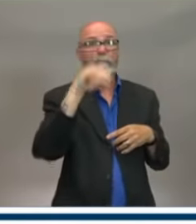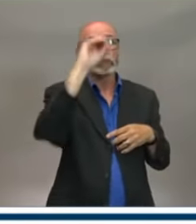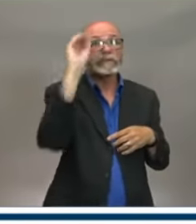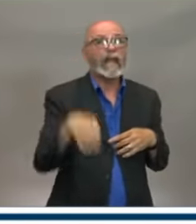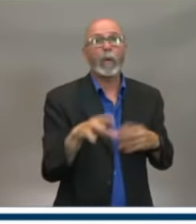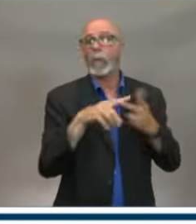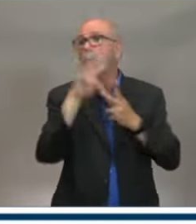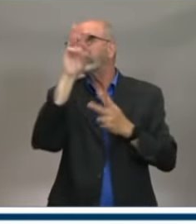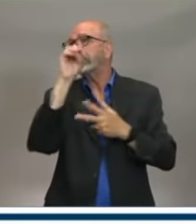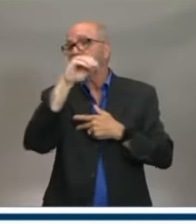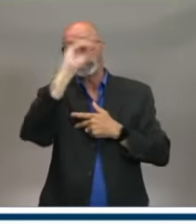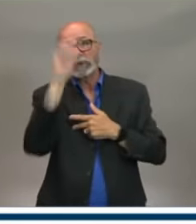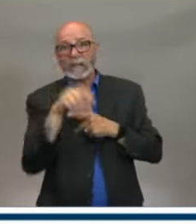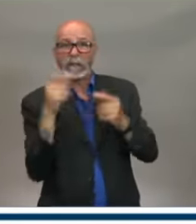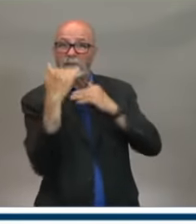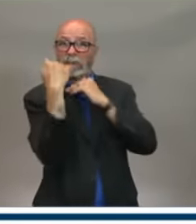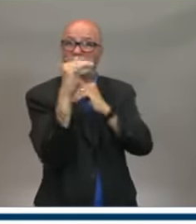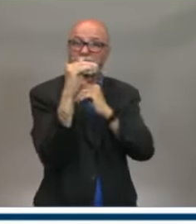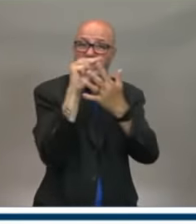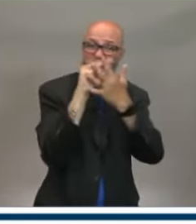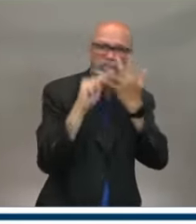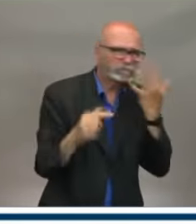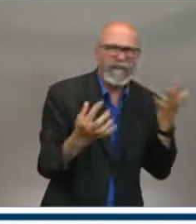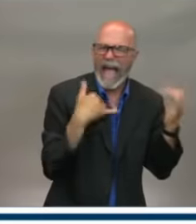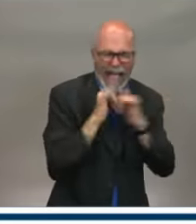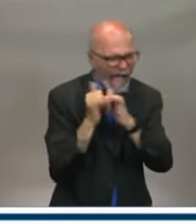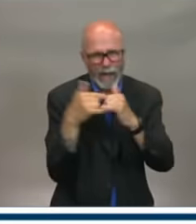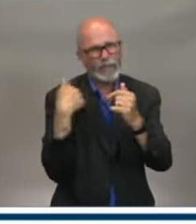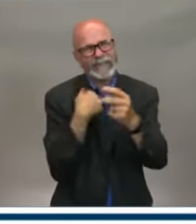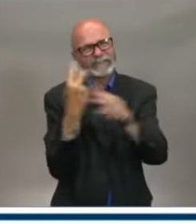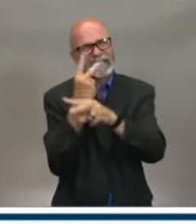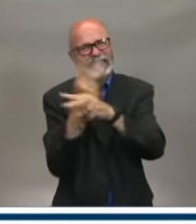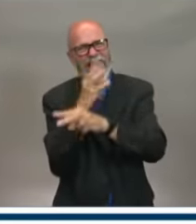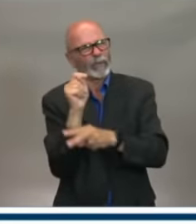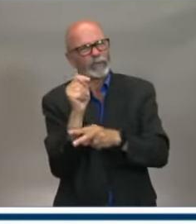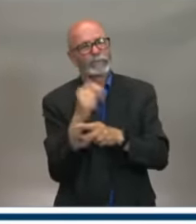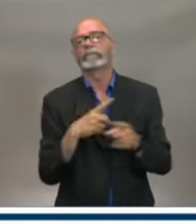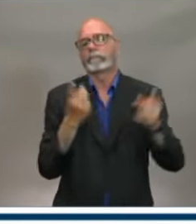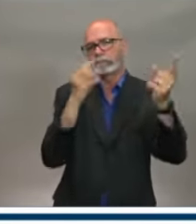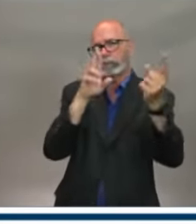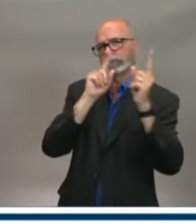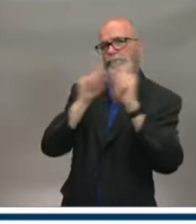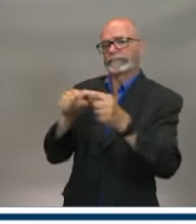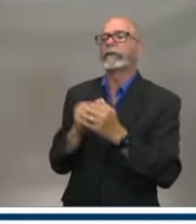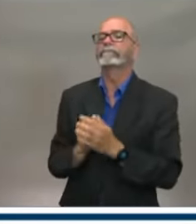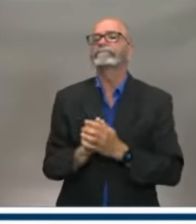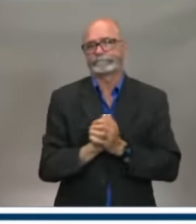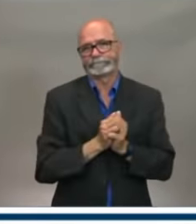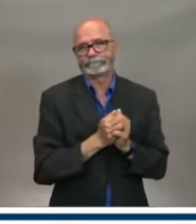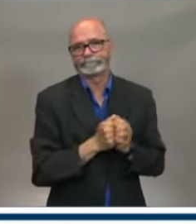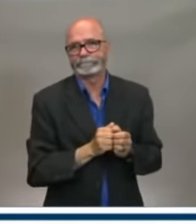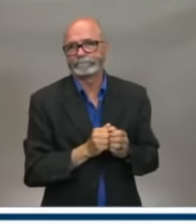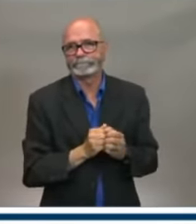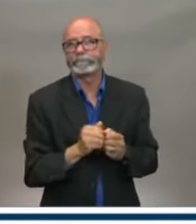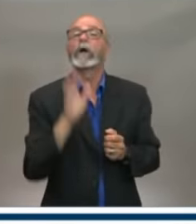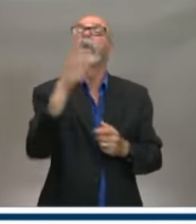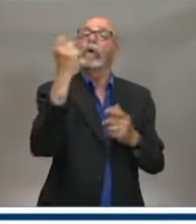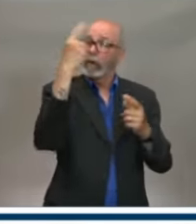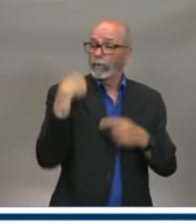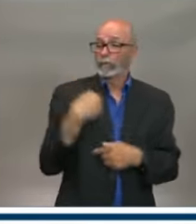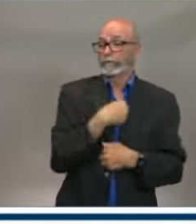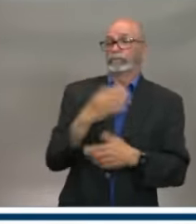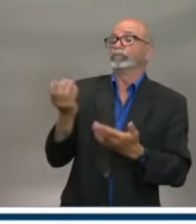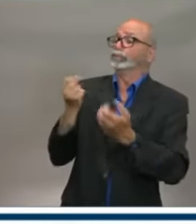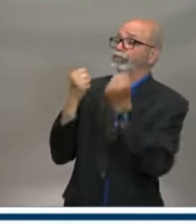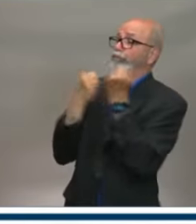check that? So this first step in the opening, and it was in the proposal, and we support that proposal, is that restaurants